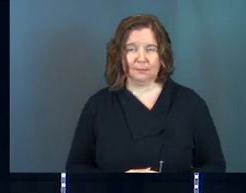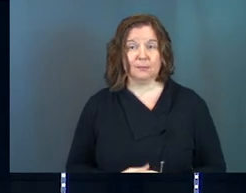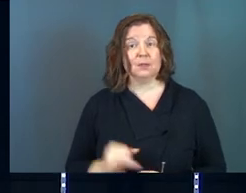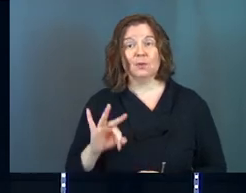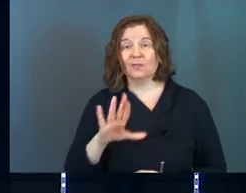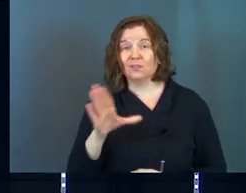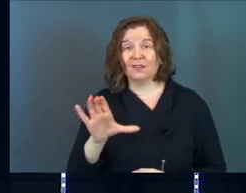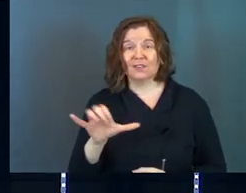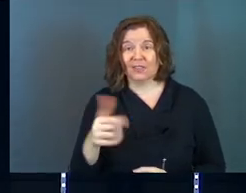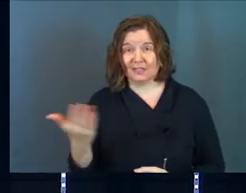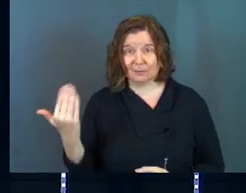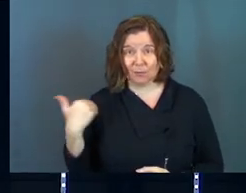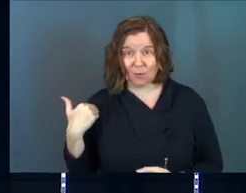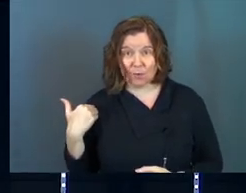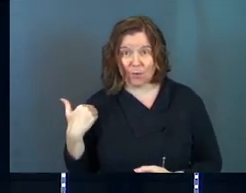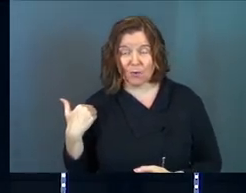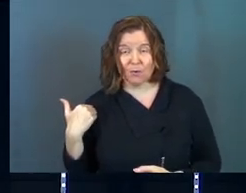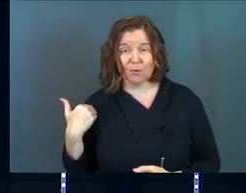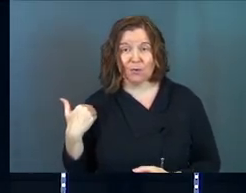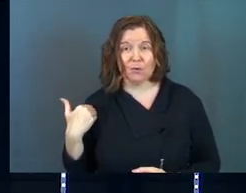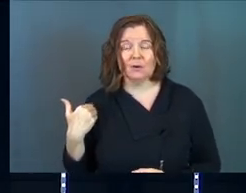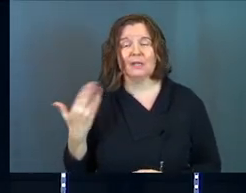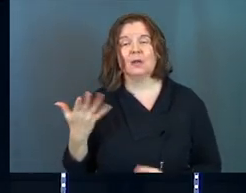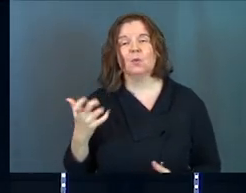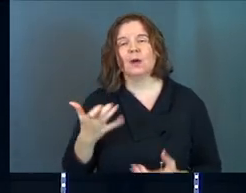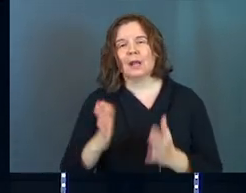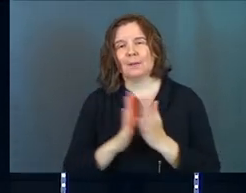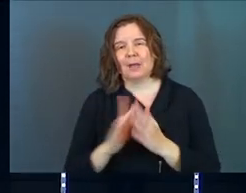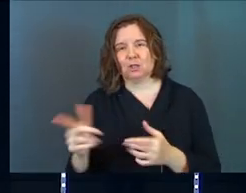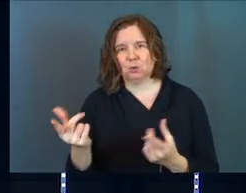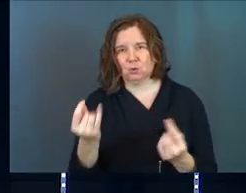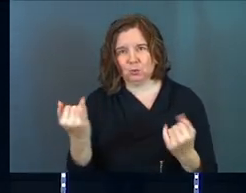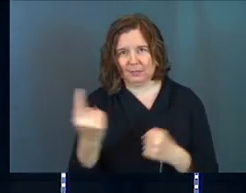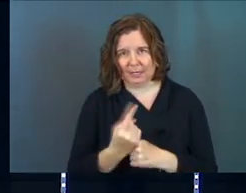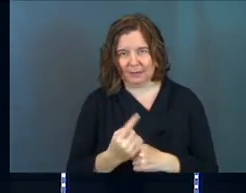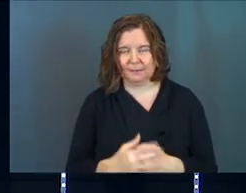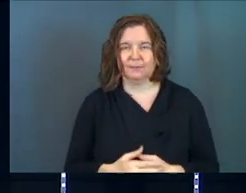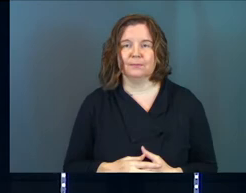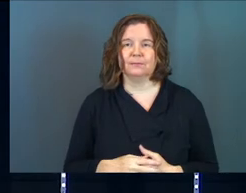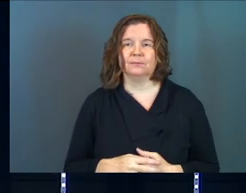so if you've never done this before here's what I'm asking you to do today